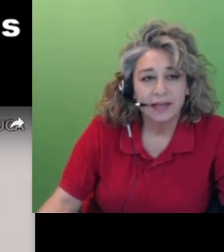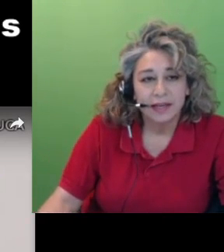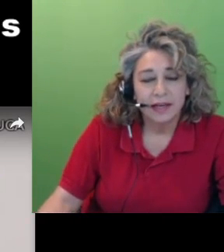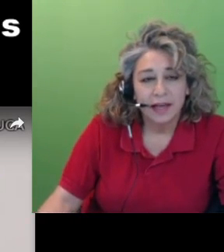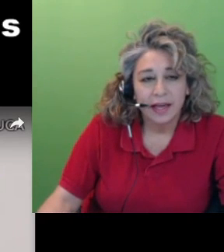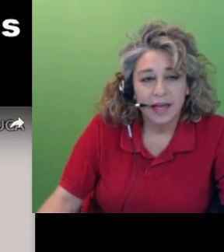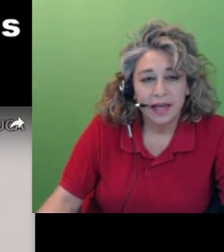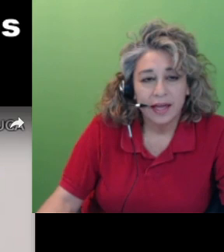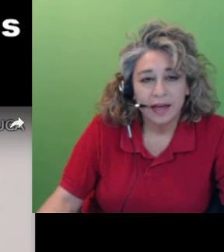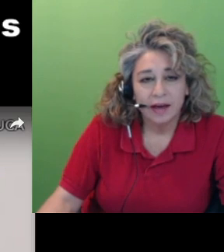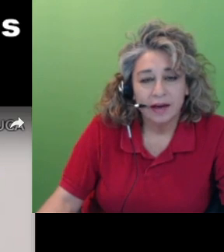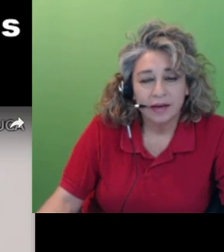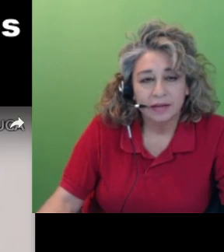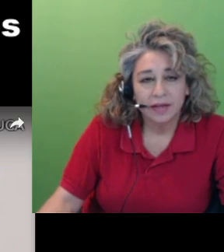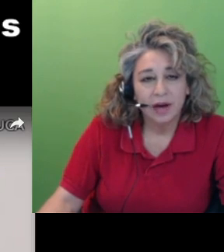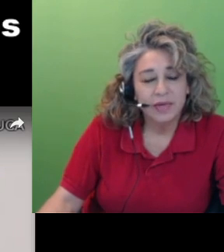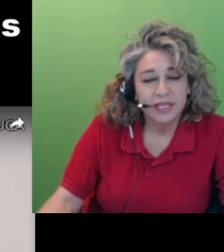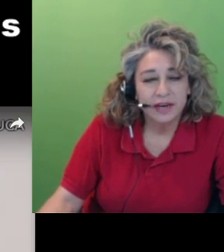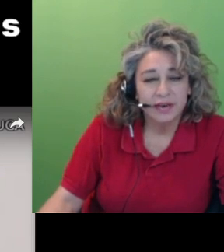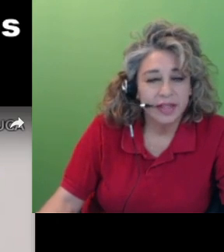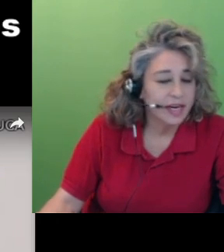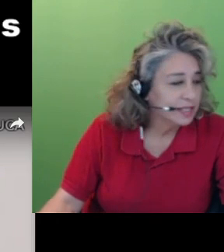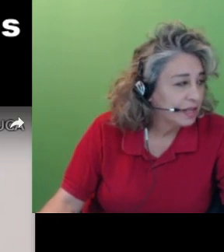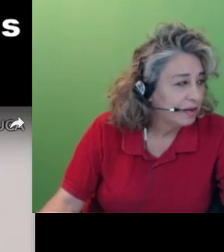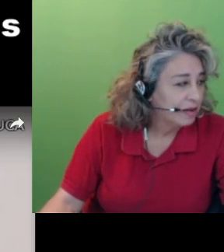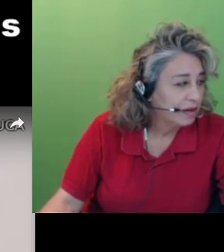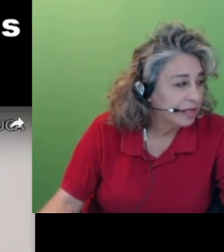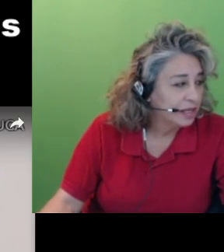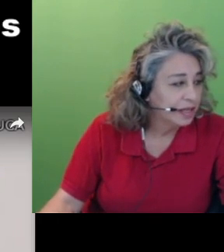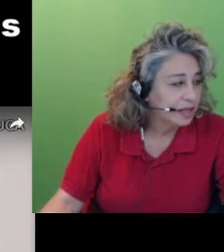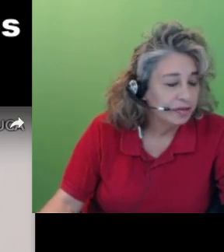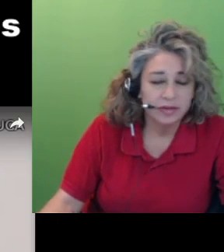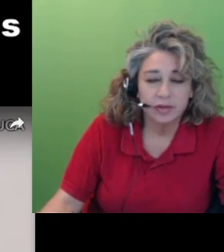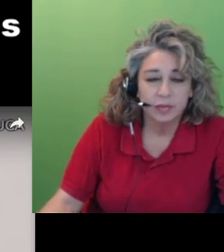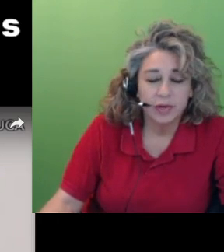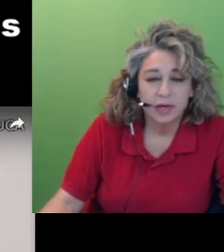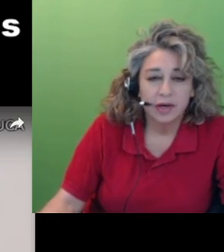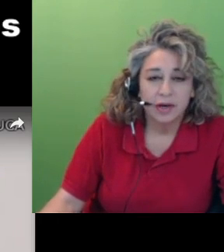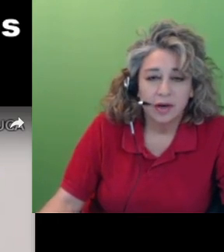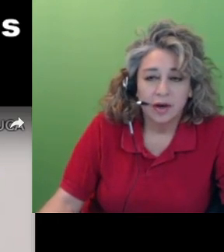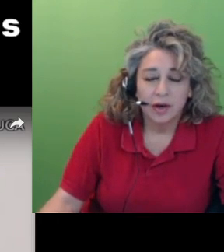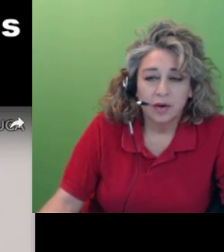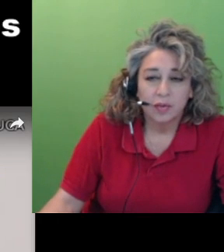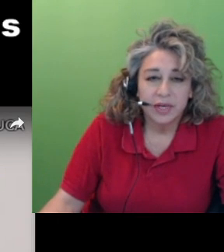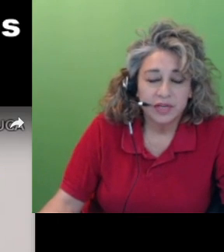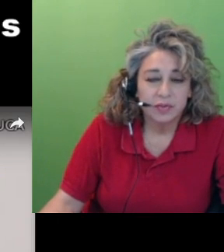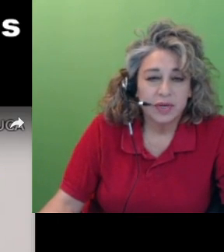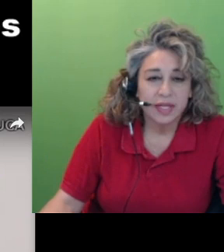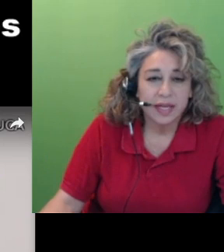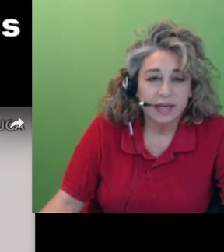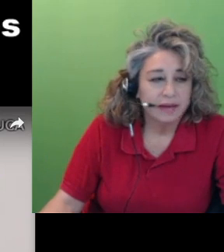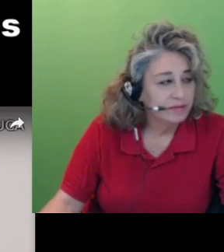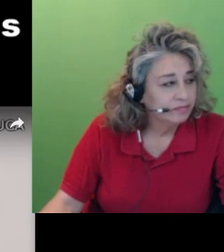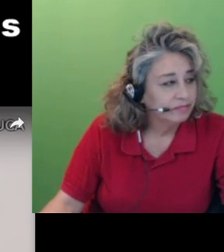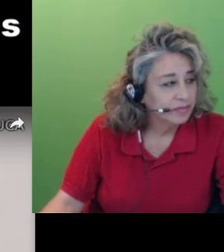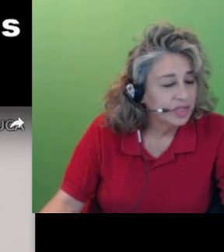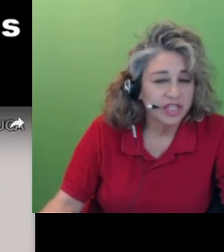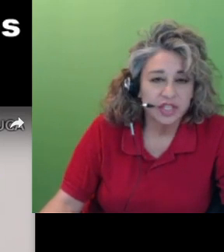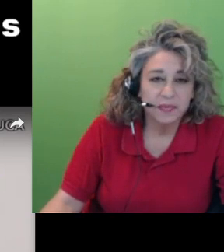a commentary that I saw on YouTube which really